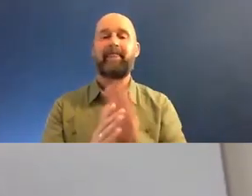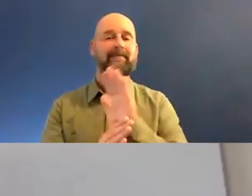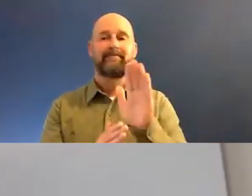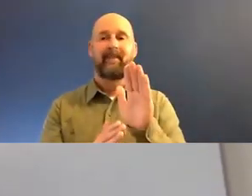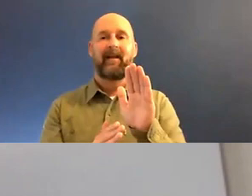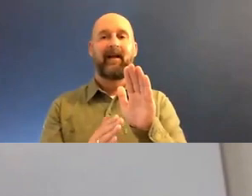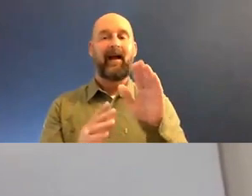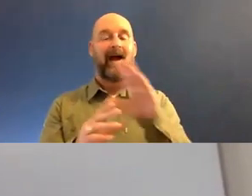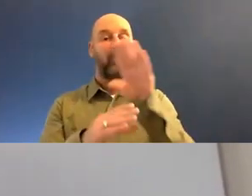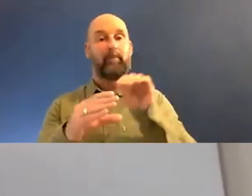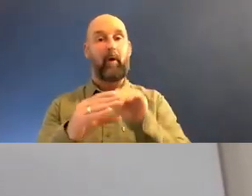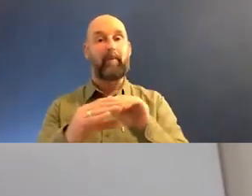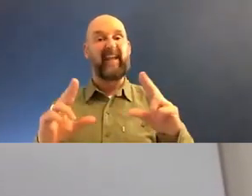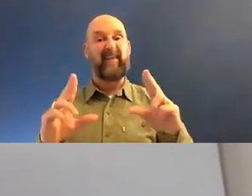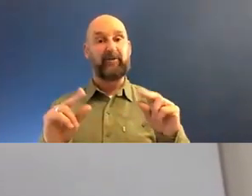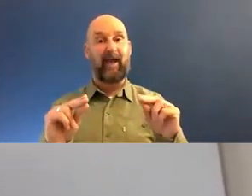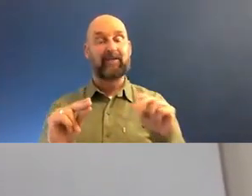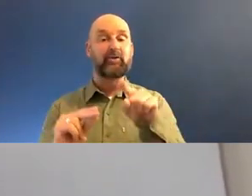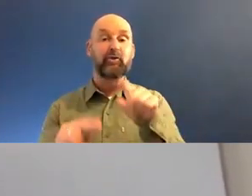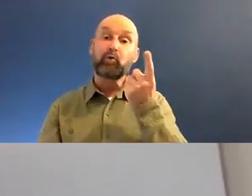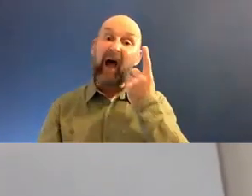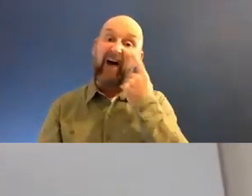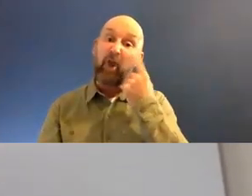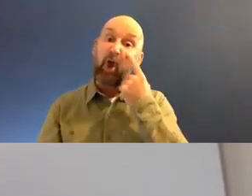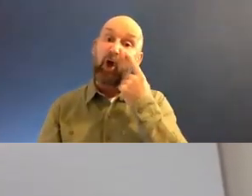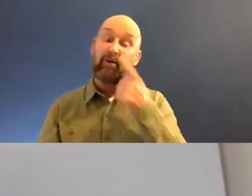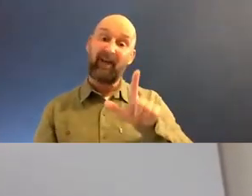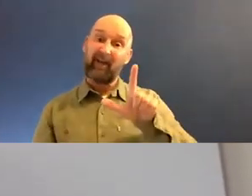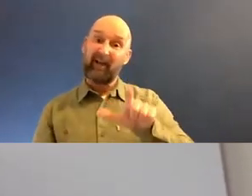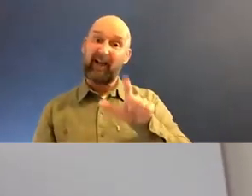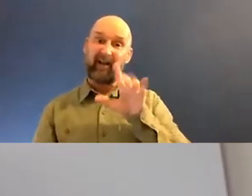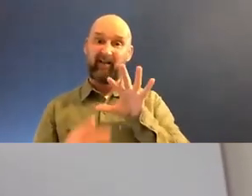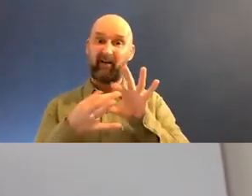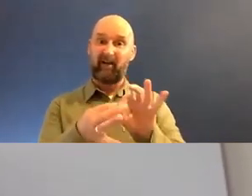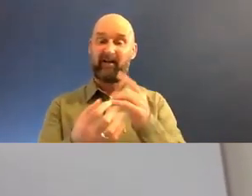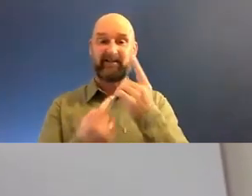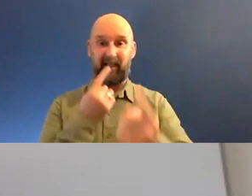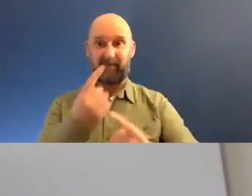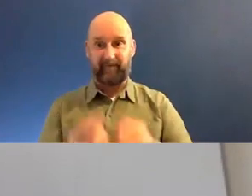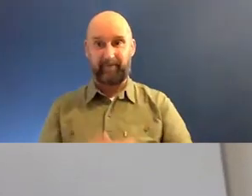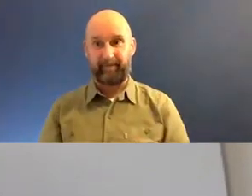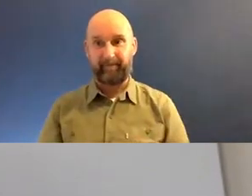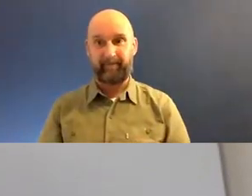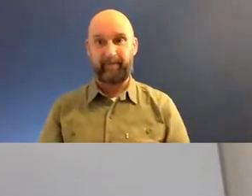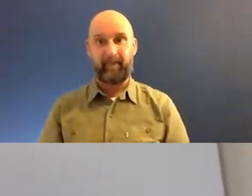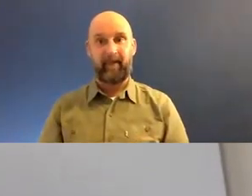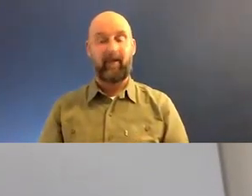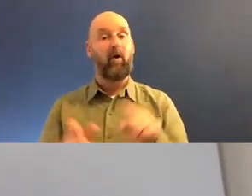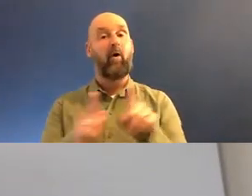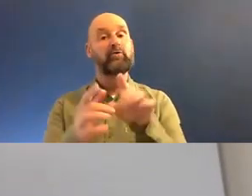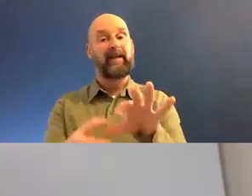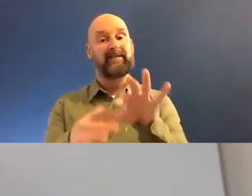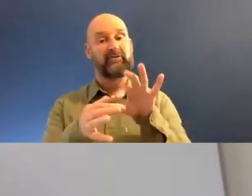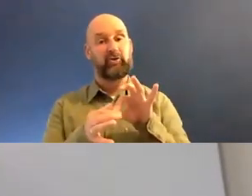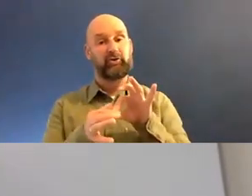pop it in the chat. And anyone who does want to have a look at my showreel is more than welcome to do so. And you can get in touch with me if you have